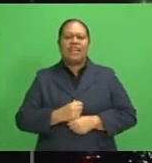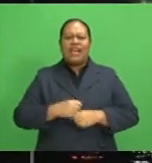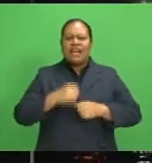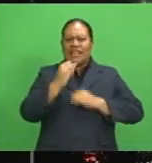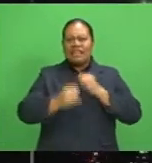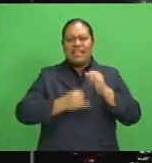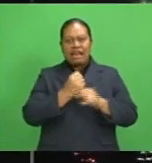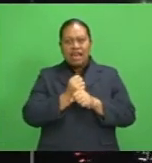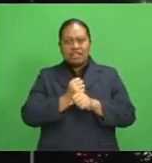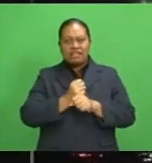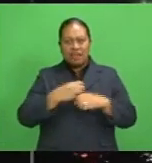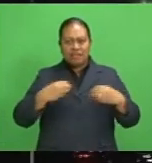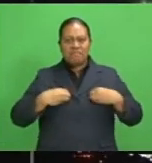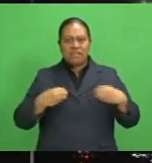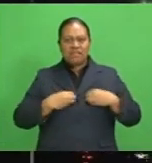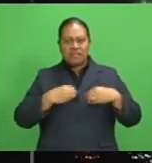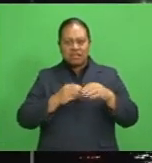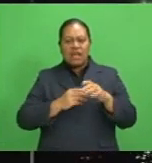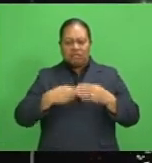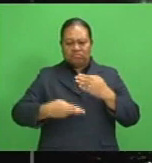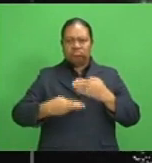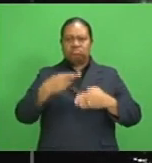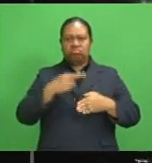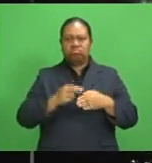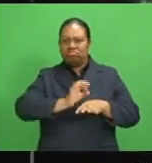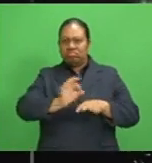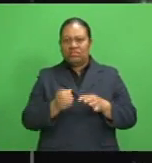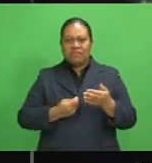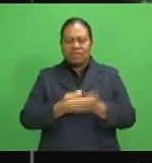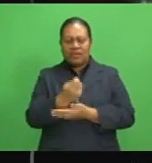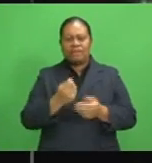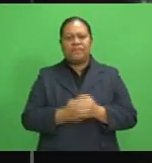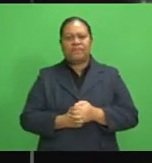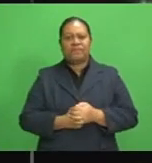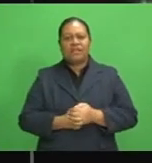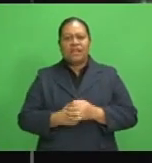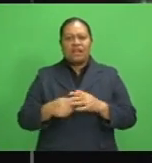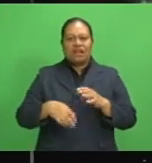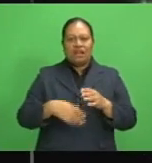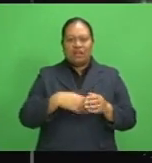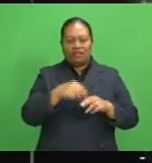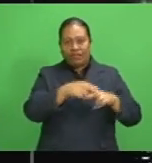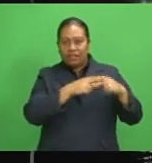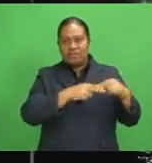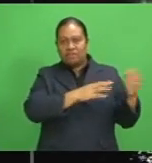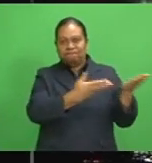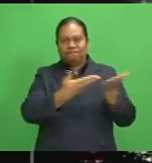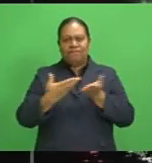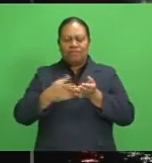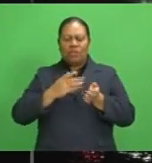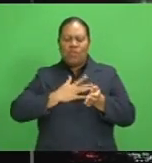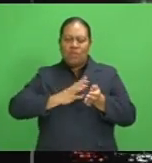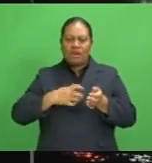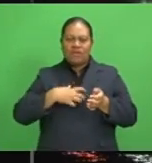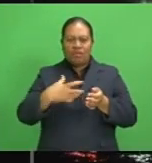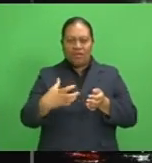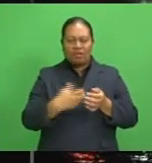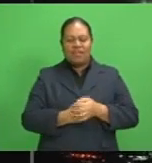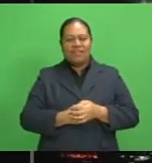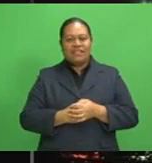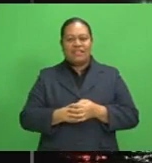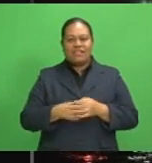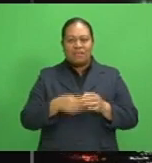companies amongst rate defaulters. Fiji-made products vined for U.S. shelves. And Rarawai Millset's high sugar target.